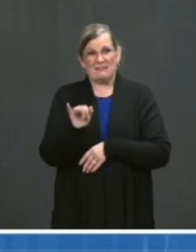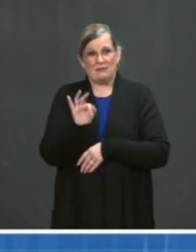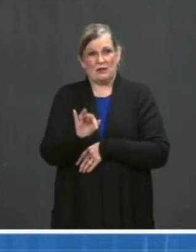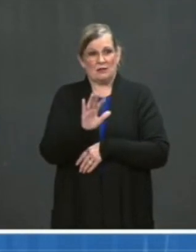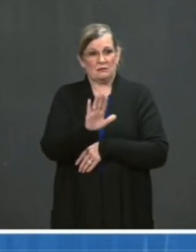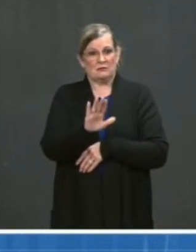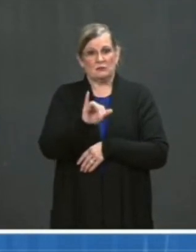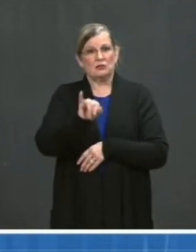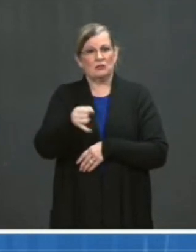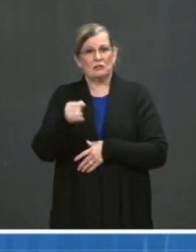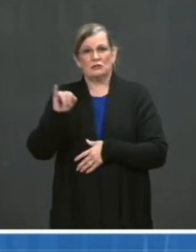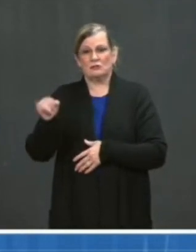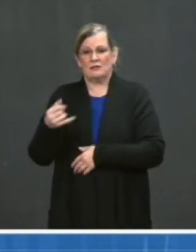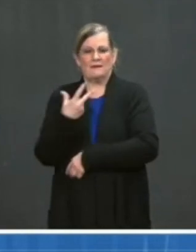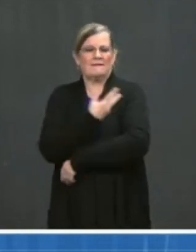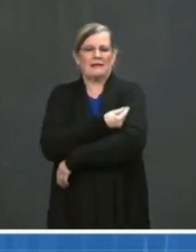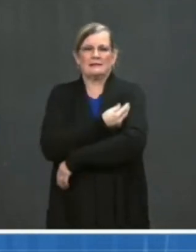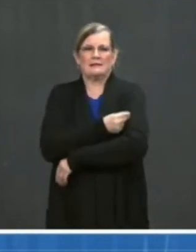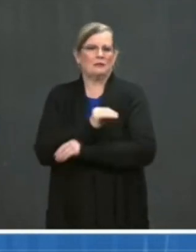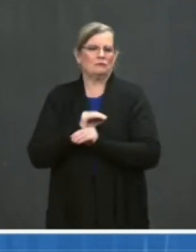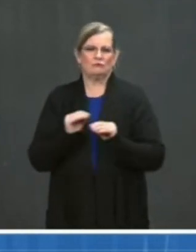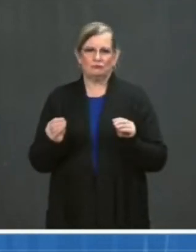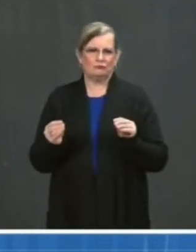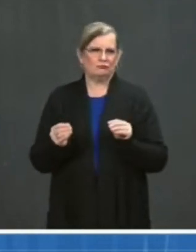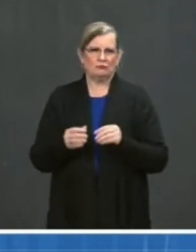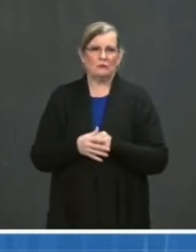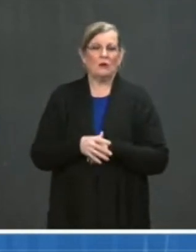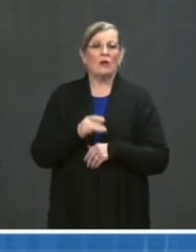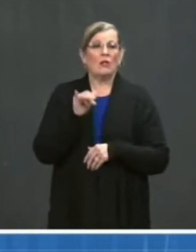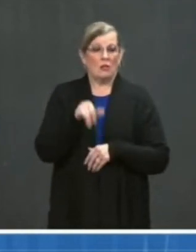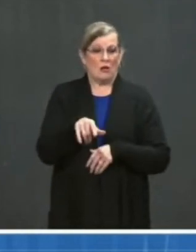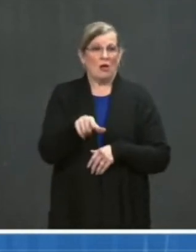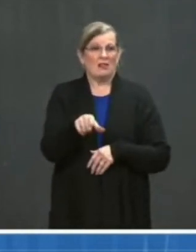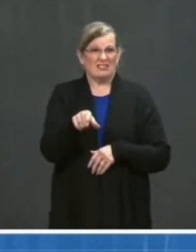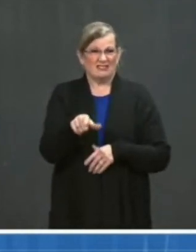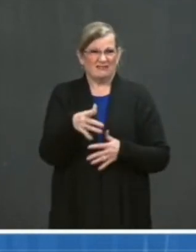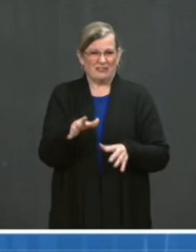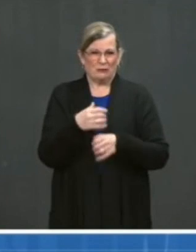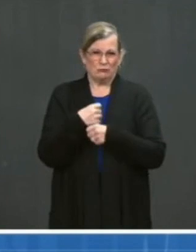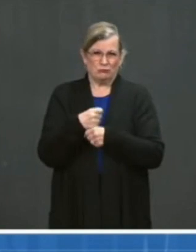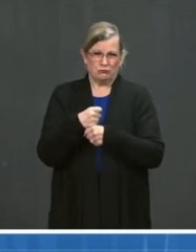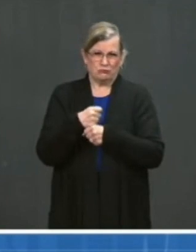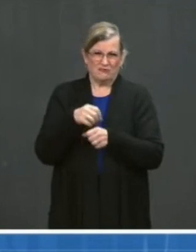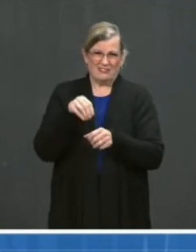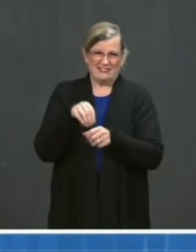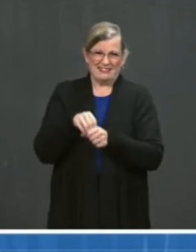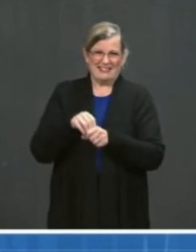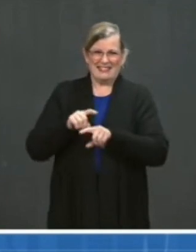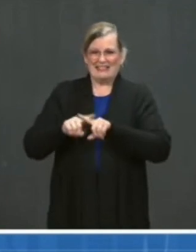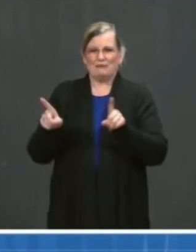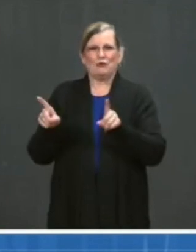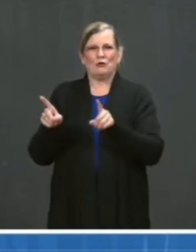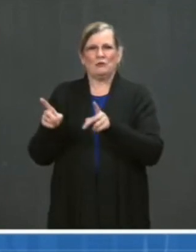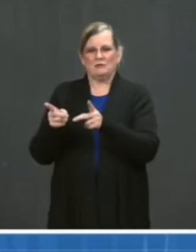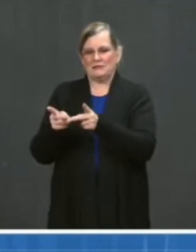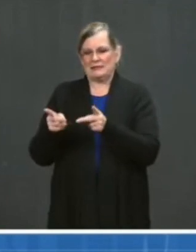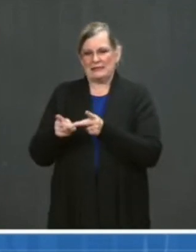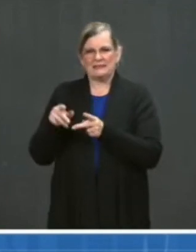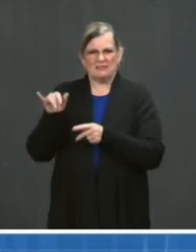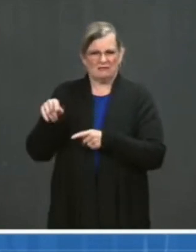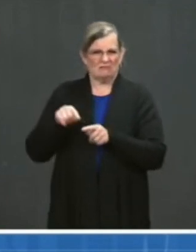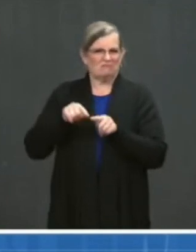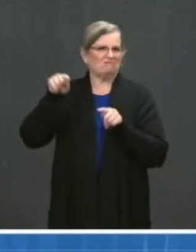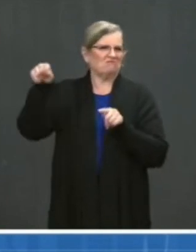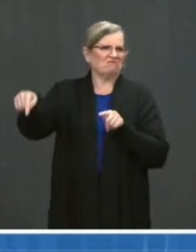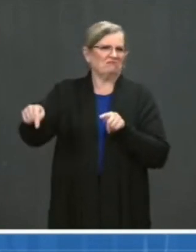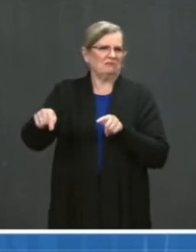date were produced in a different FDA-approved facility. Johnson & Johnson and the FDA are working through the identified